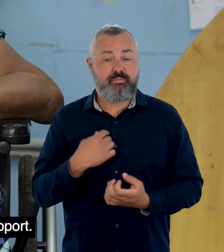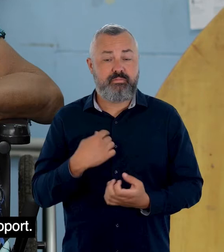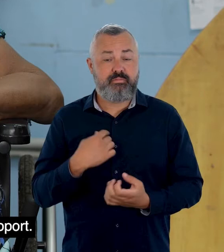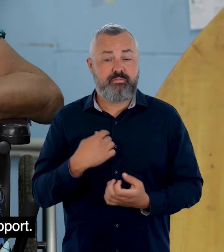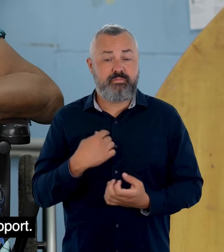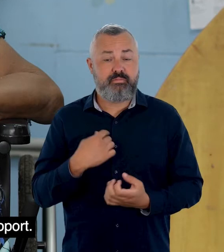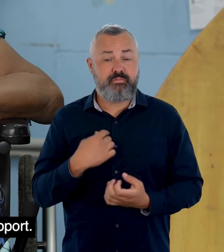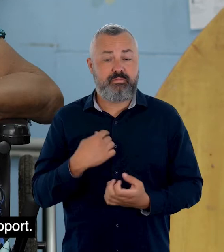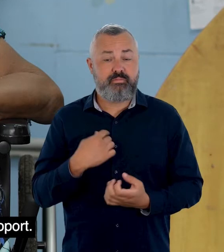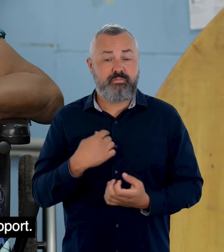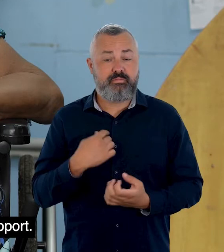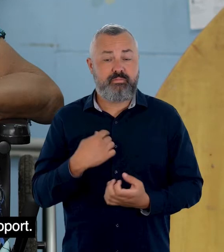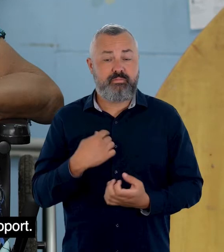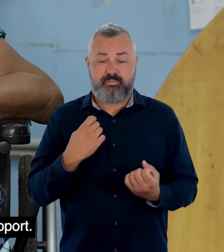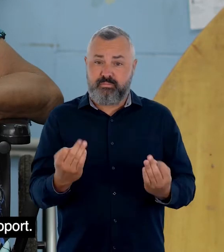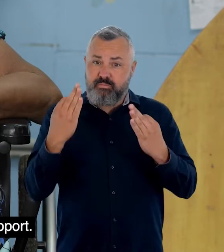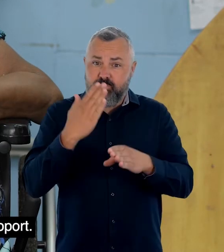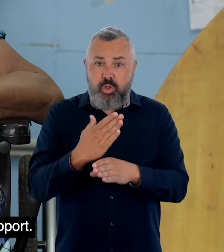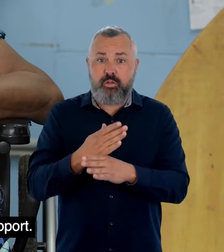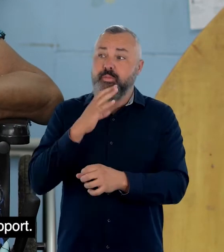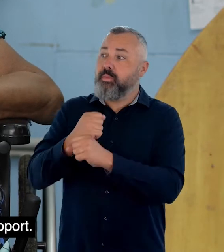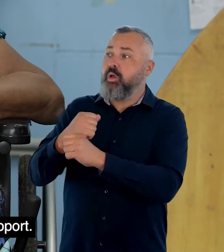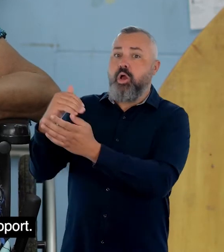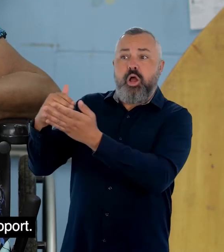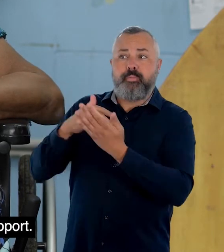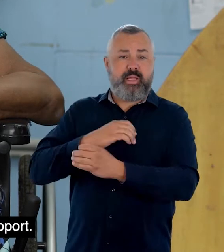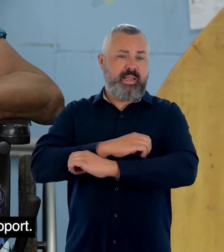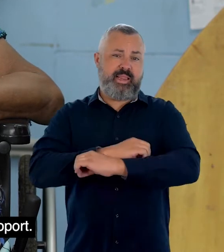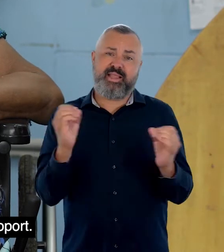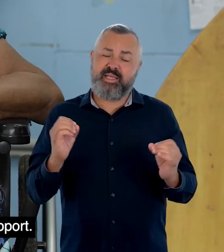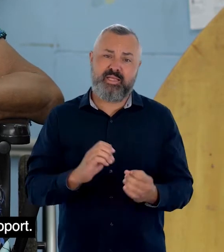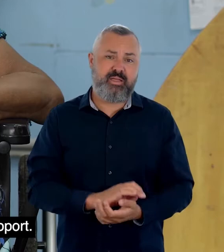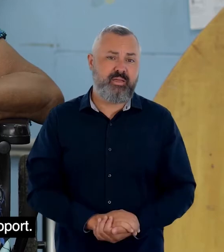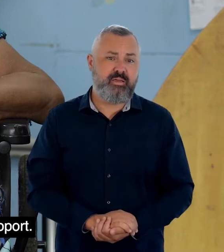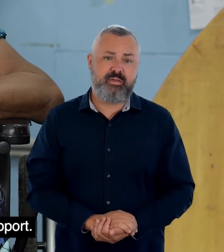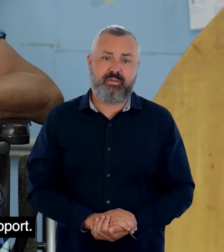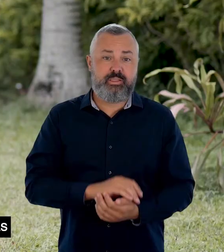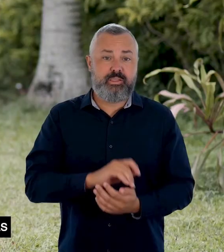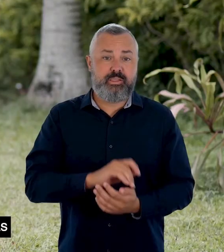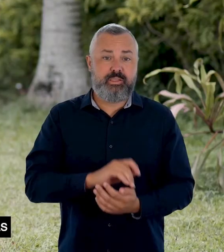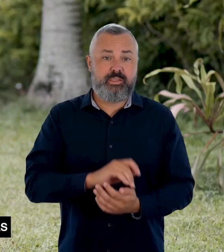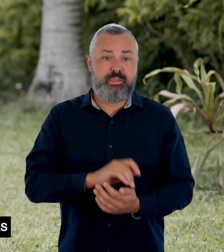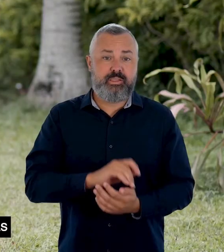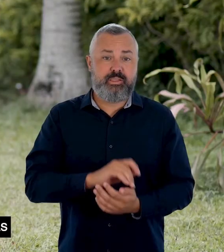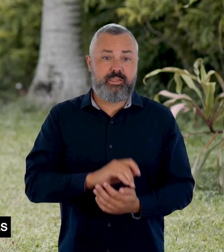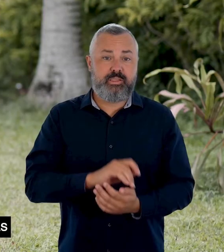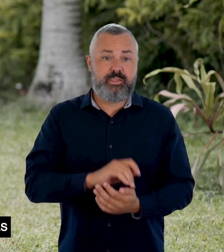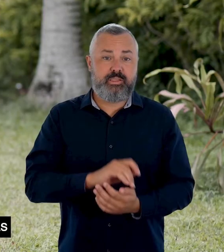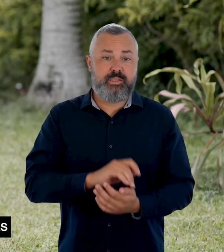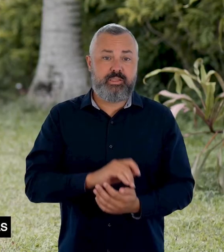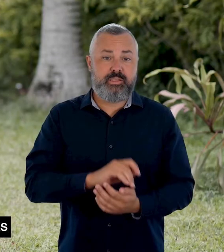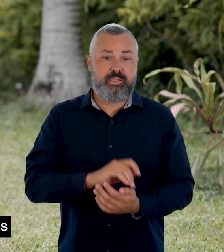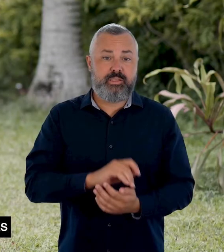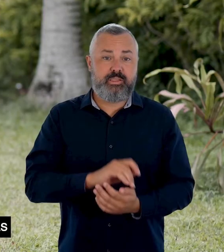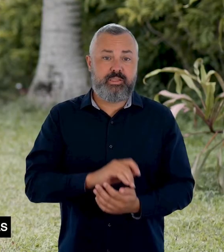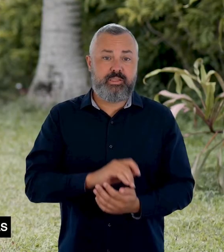woman who uses a wheelchair talks to camera. I was unemployed and didn't have any government support. In a montage, two people walk